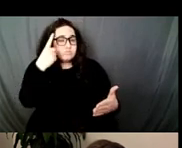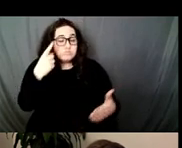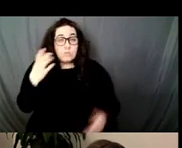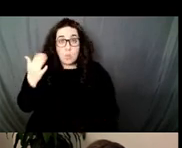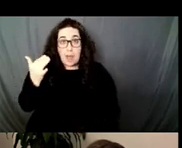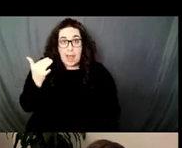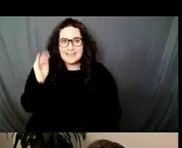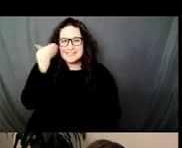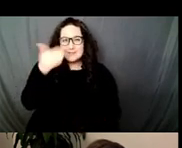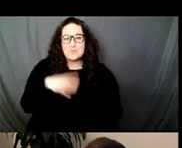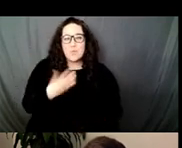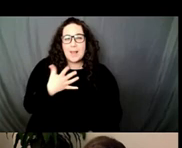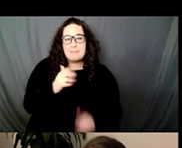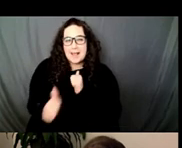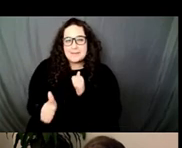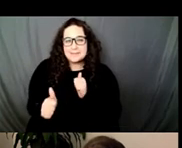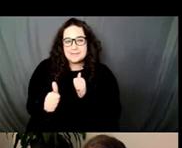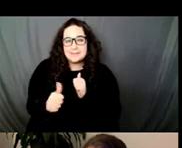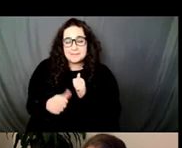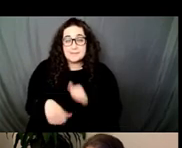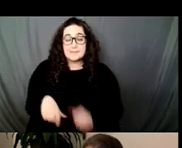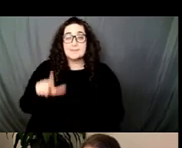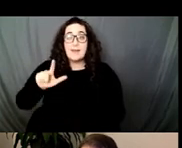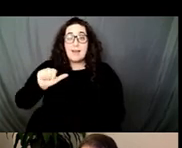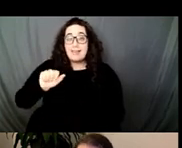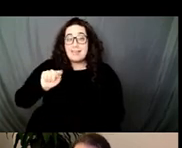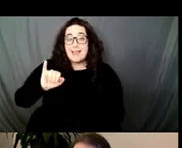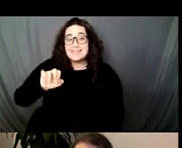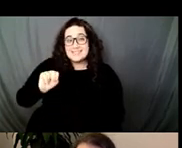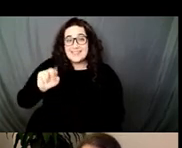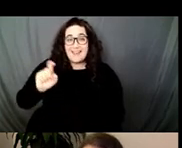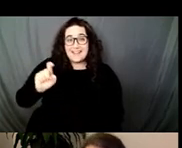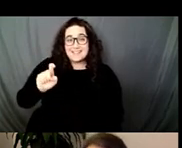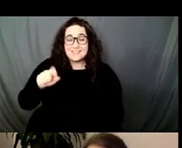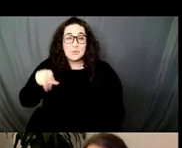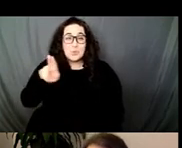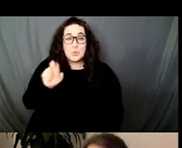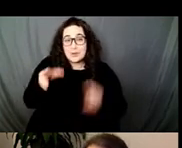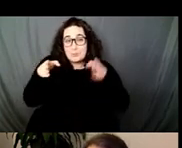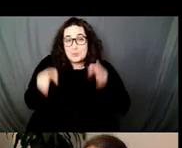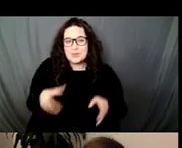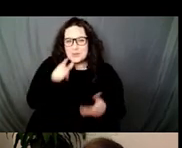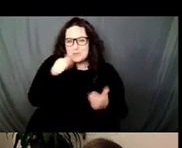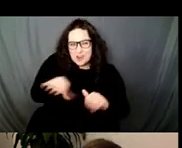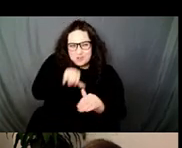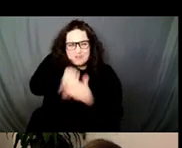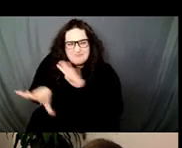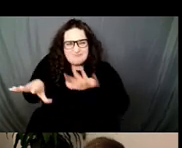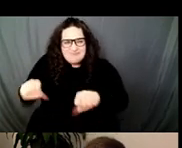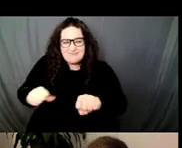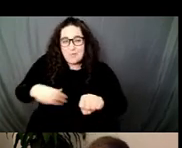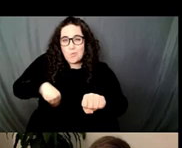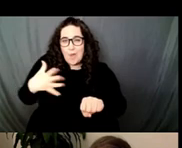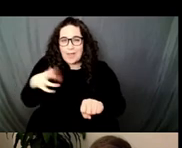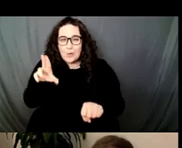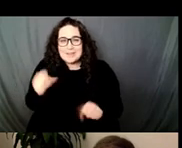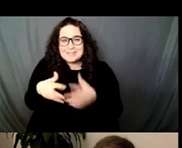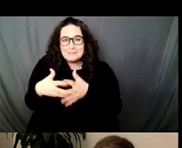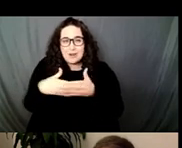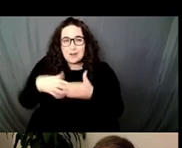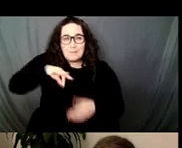than as a Latinx queer subject who was infiltrating the cultural institutions of white U.S. American privilege and power.